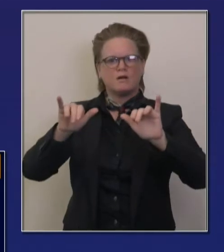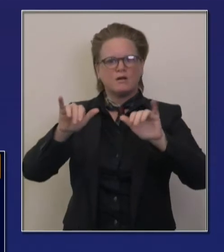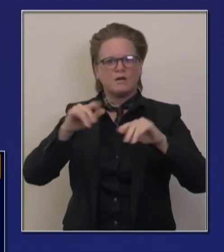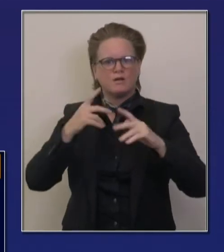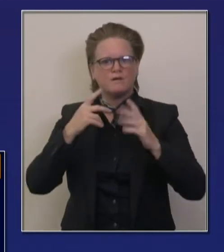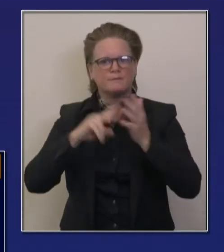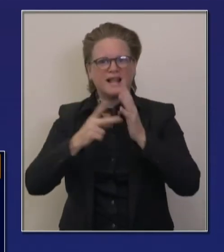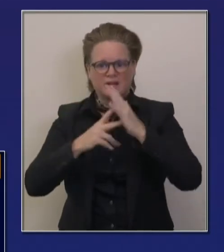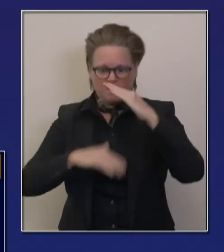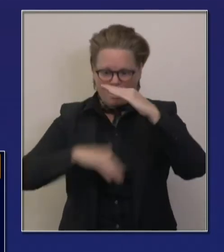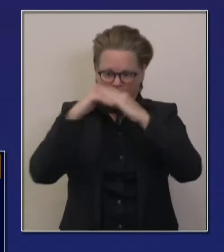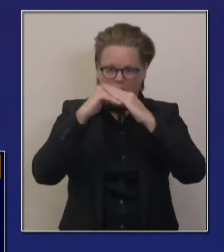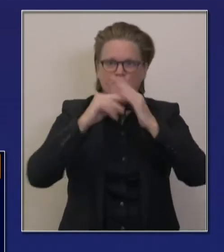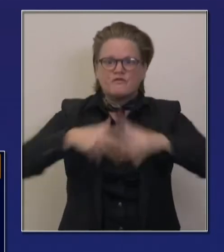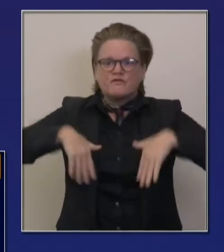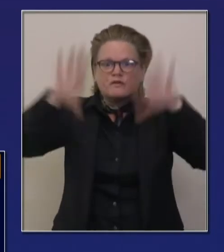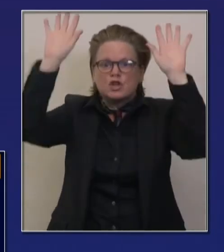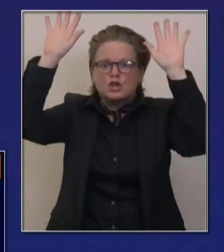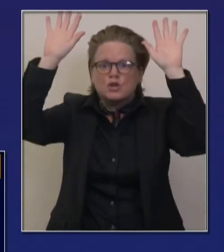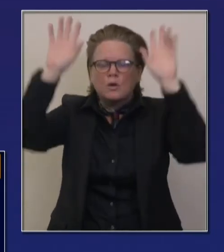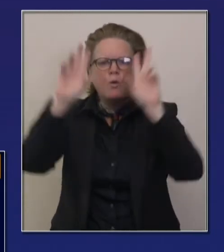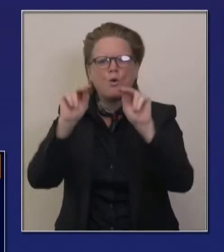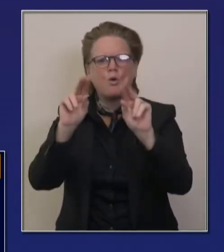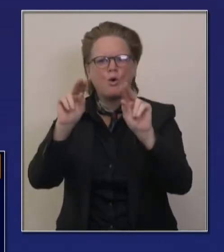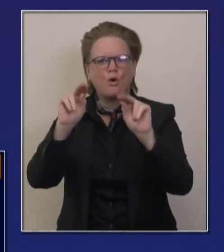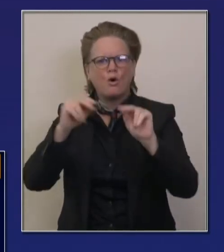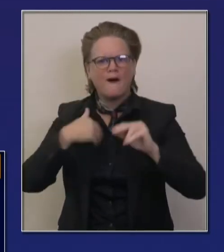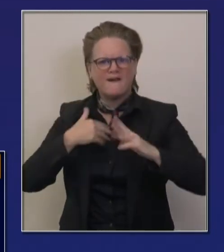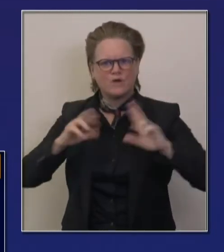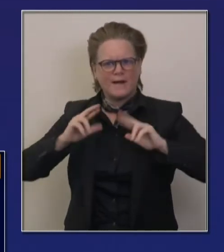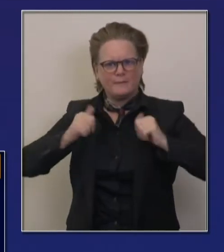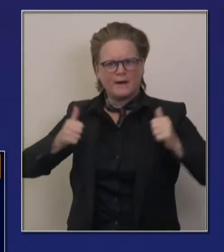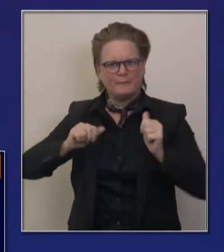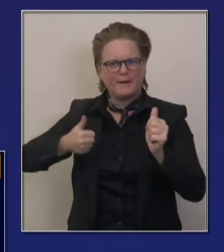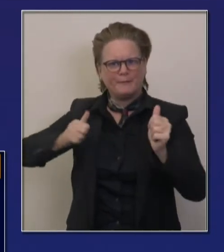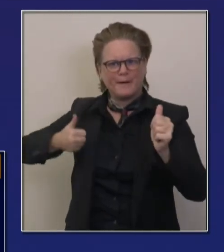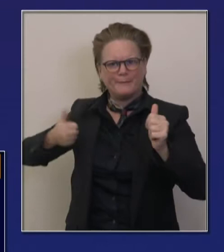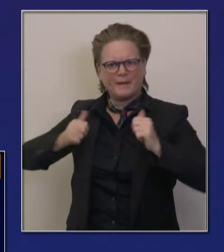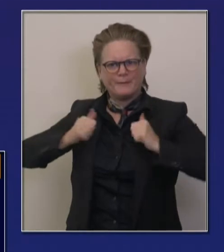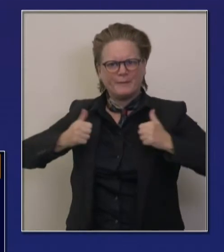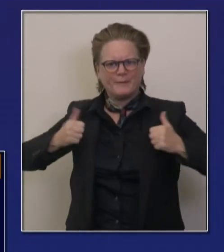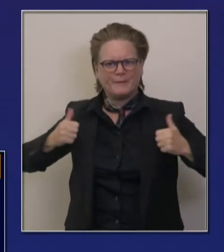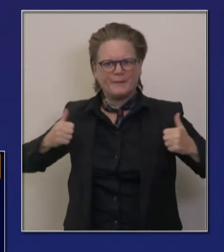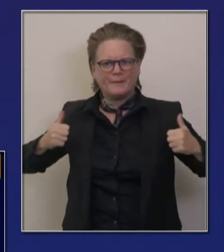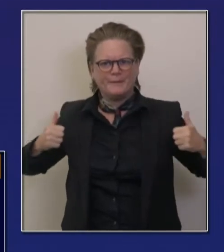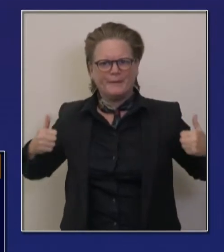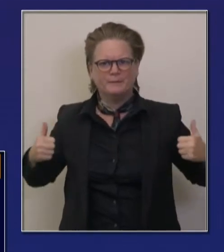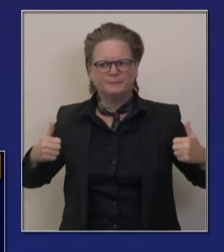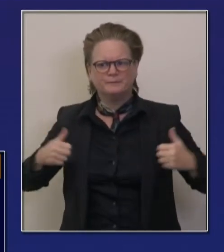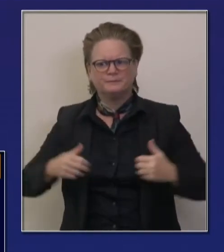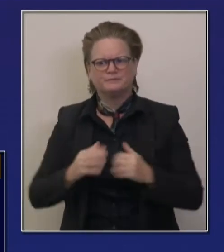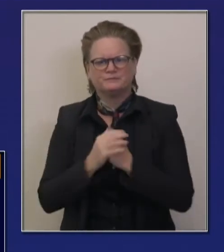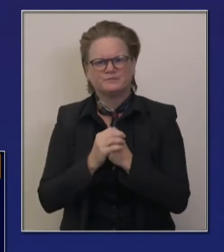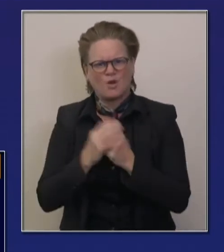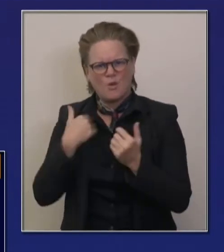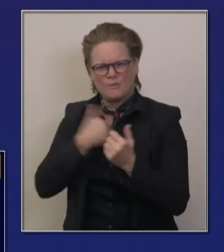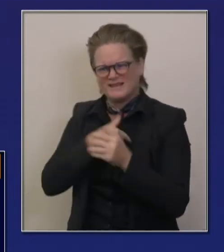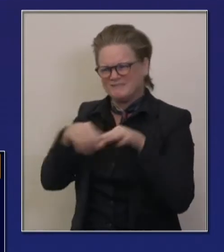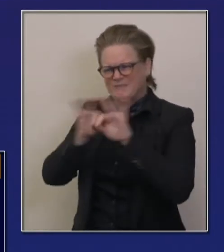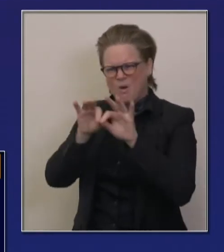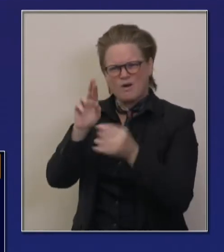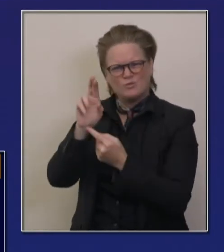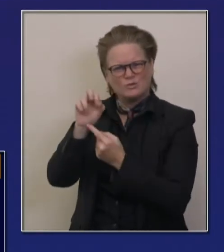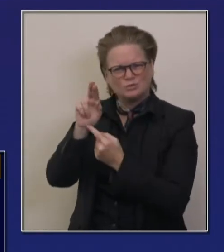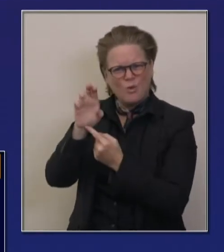availability of resources. Speaking of availability of resources, here's our current inventory. I'll remind